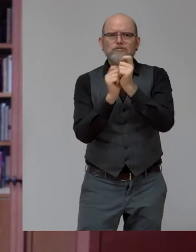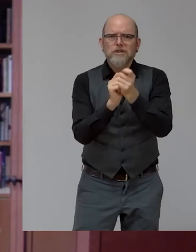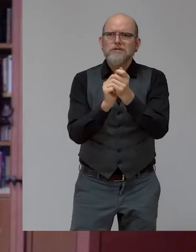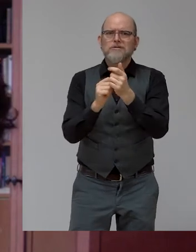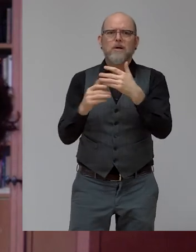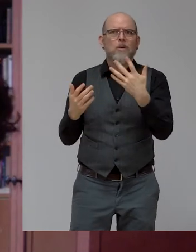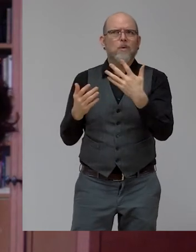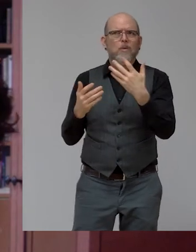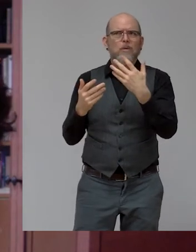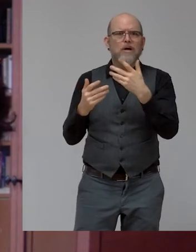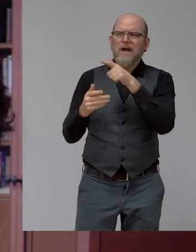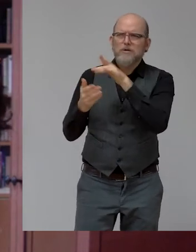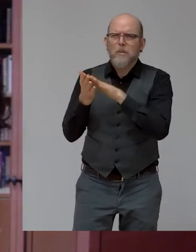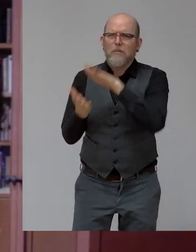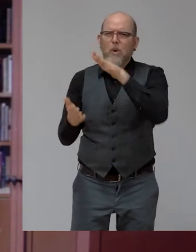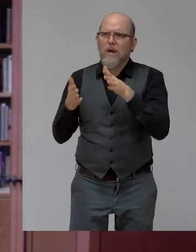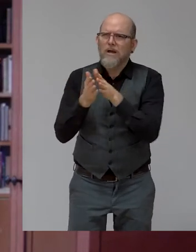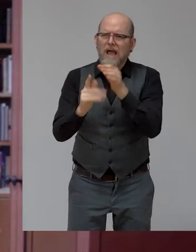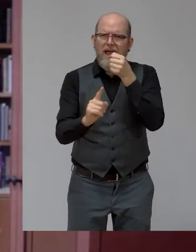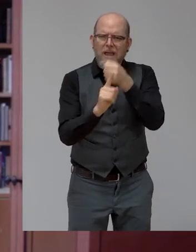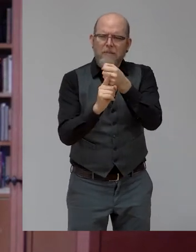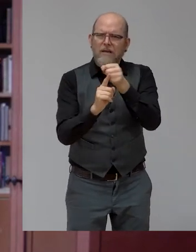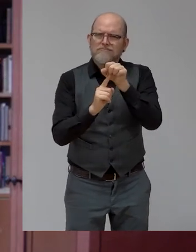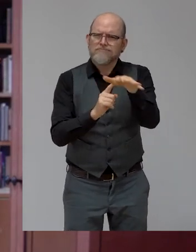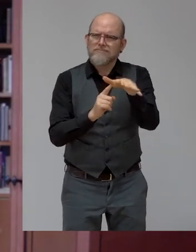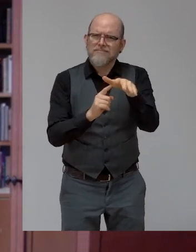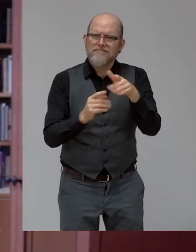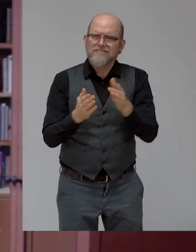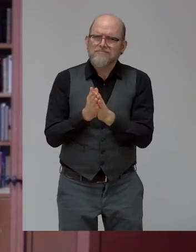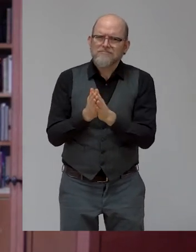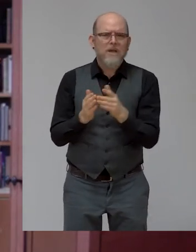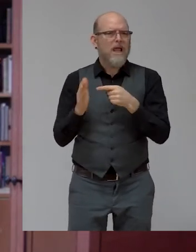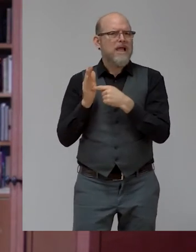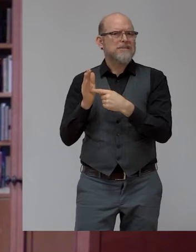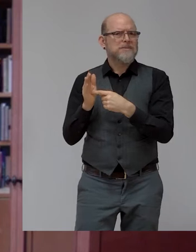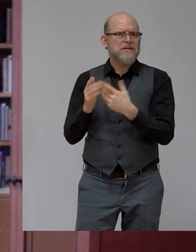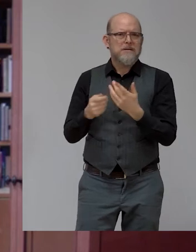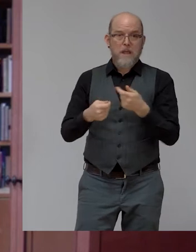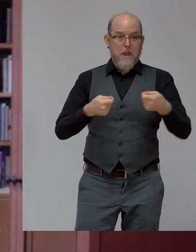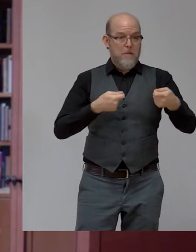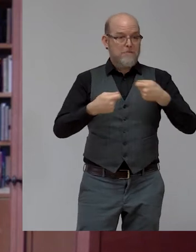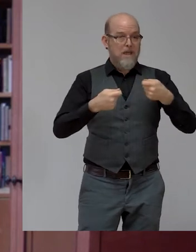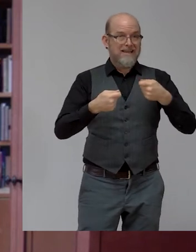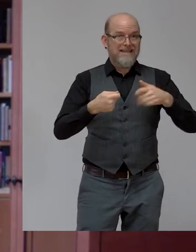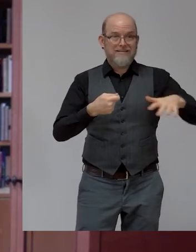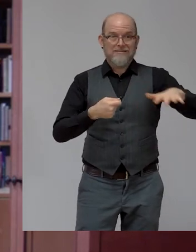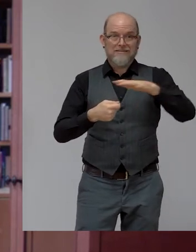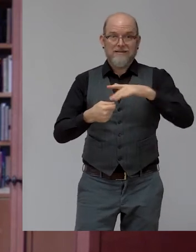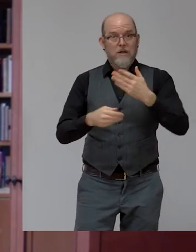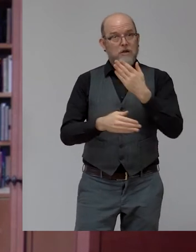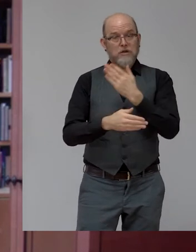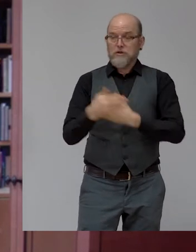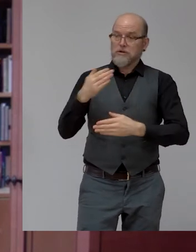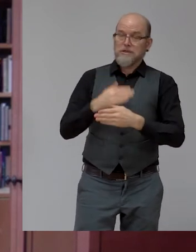impact that it's had to be able to hear someone say, well, I'm in marketing at Barclays and, you I have a disability, but this is my reality.